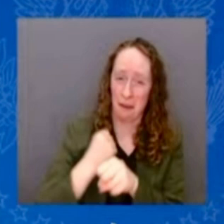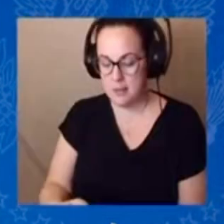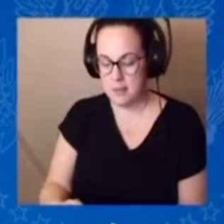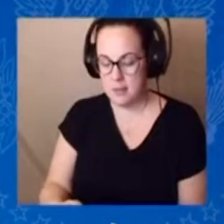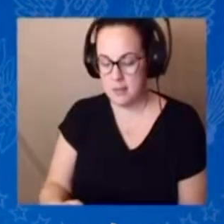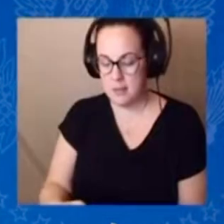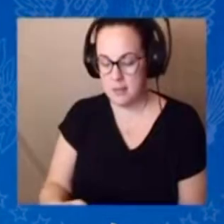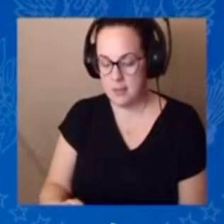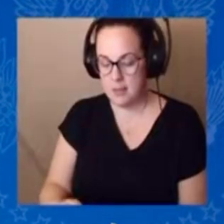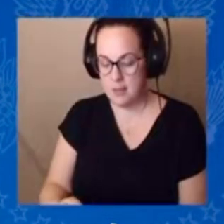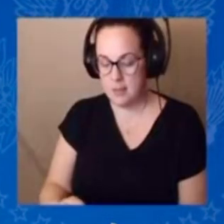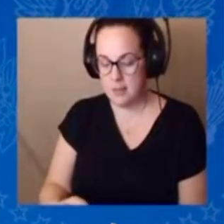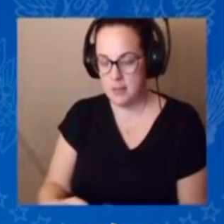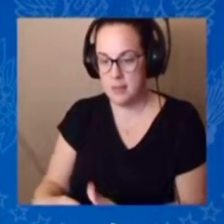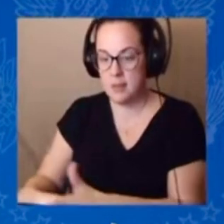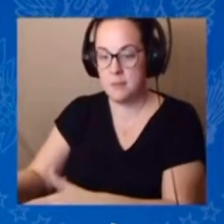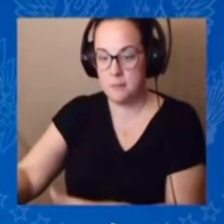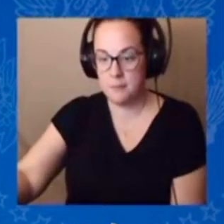Well, guess what?